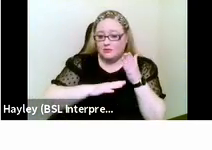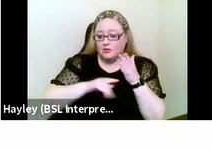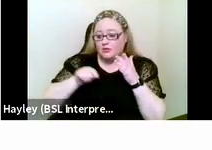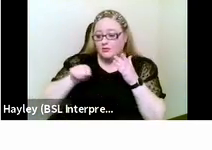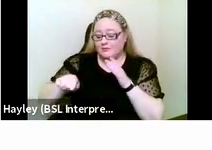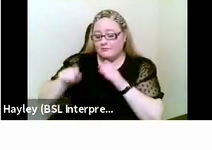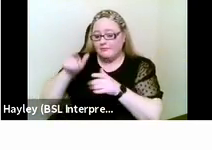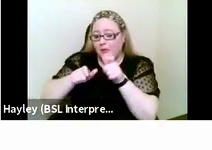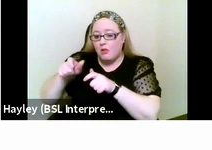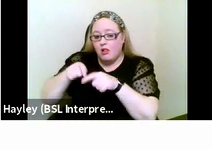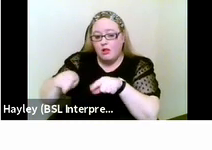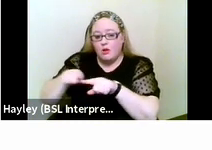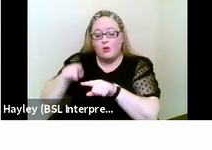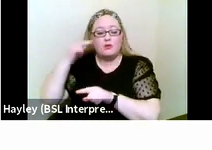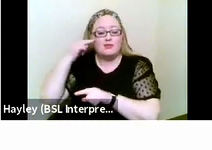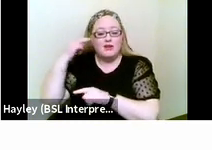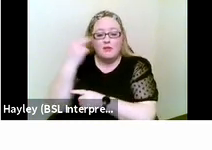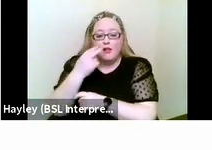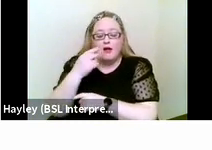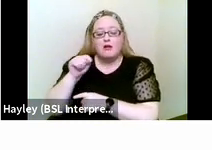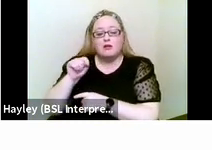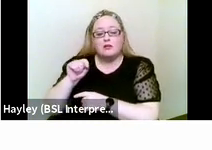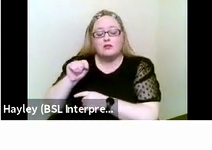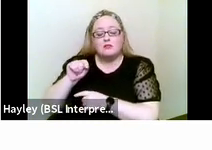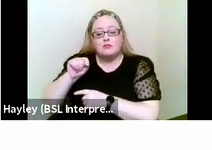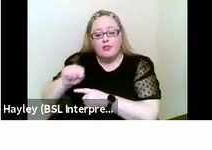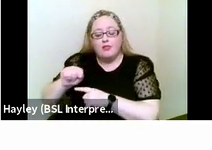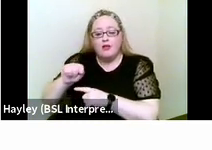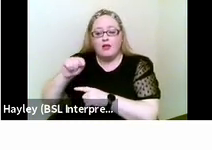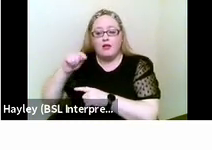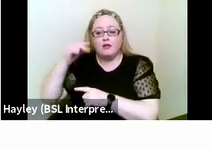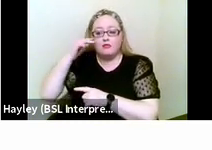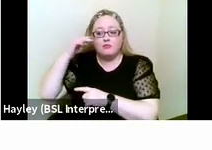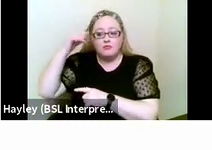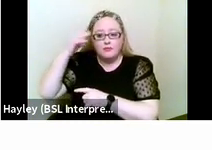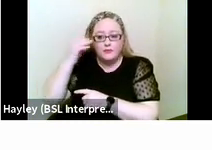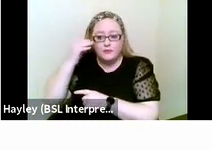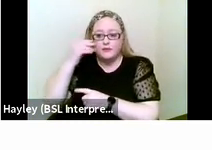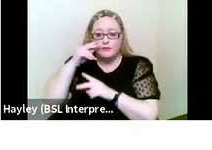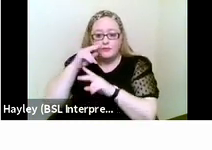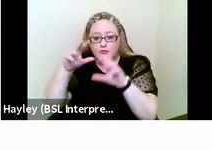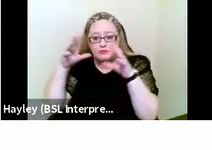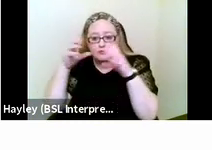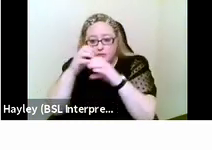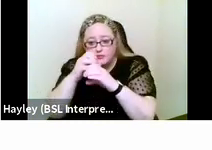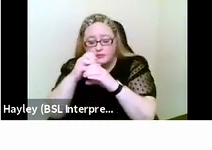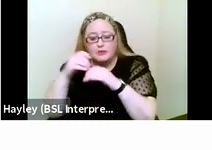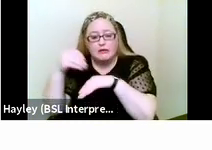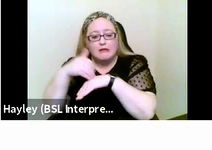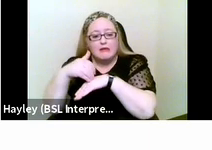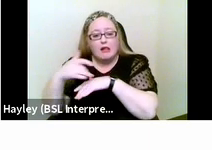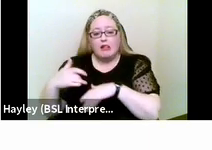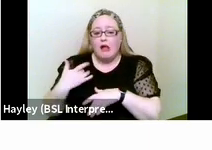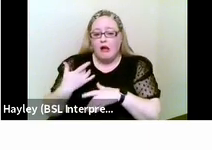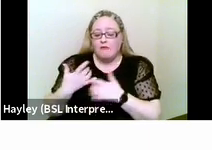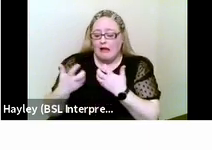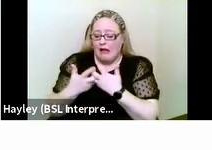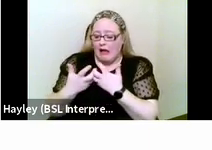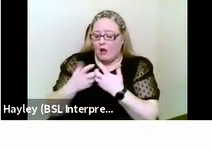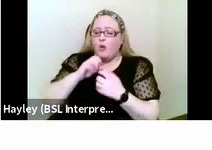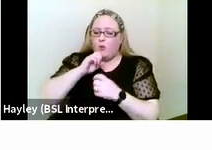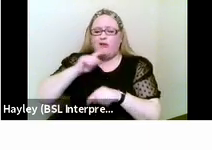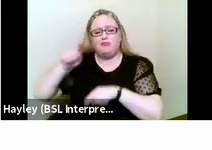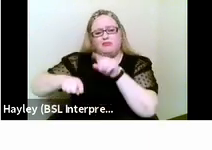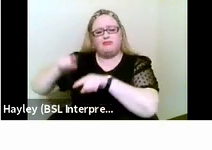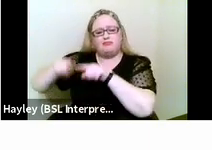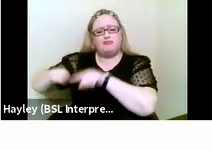people and the way in which their deafness and visual impairment or sight loss will affect them will be different the